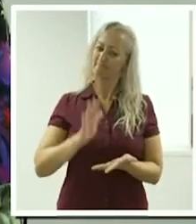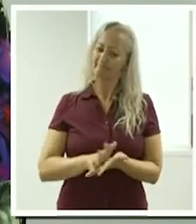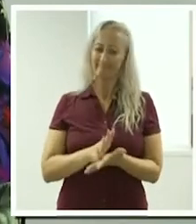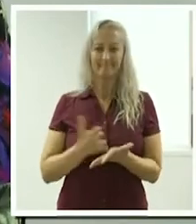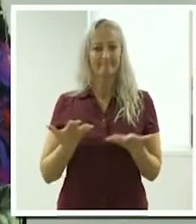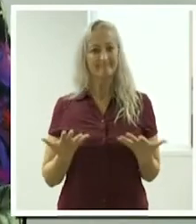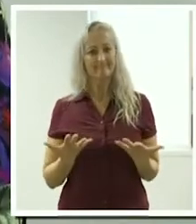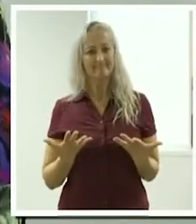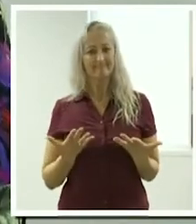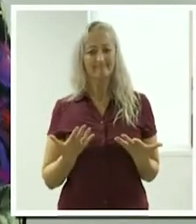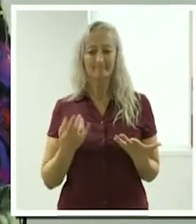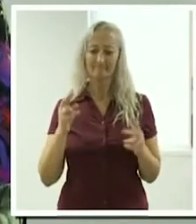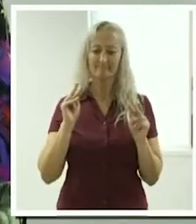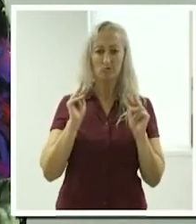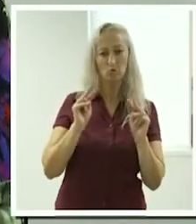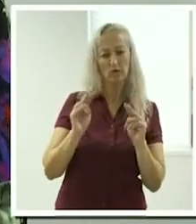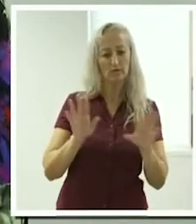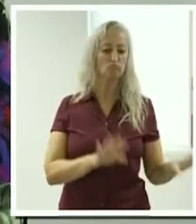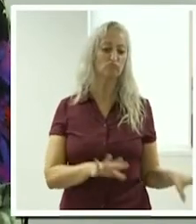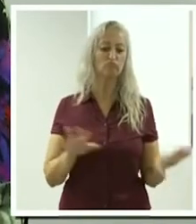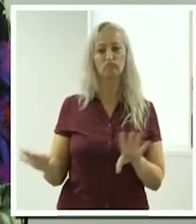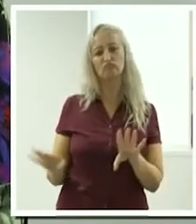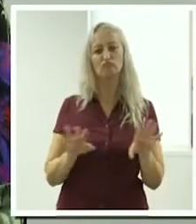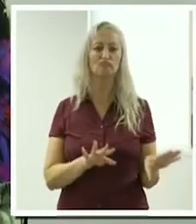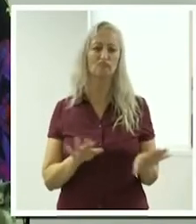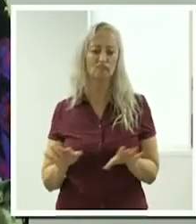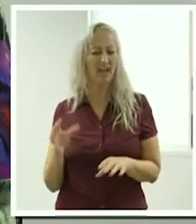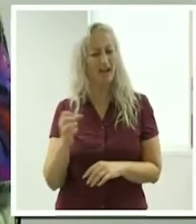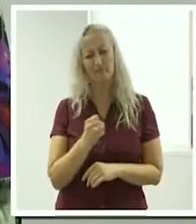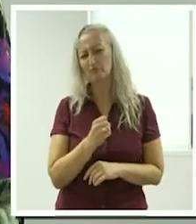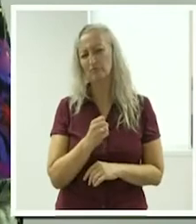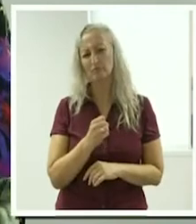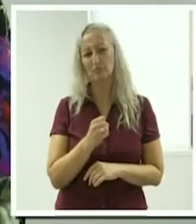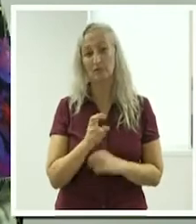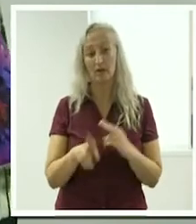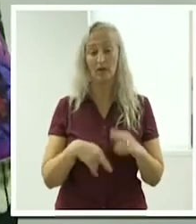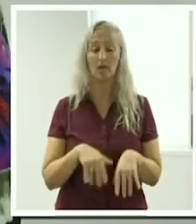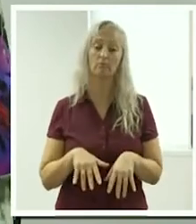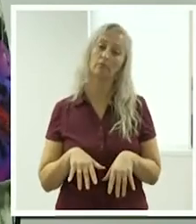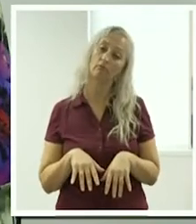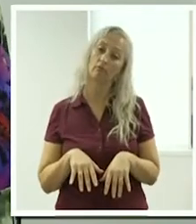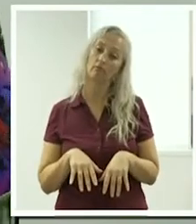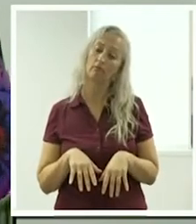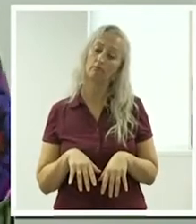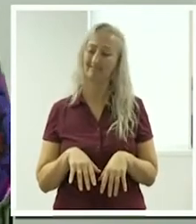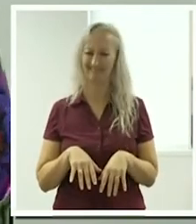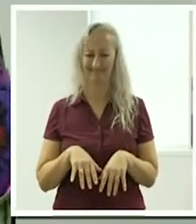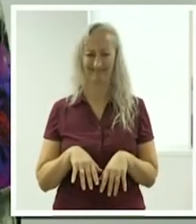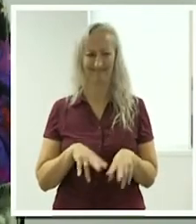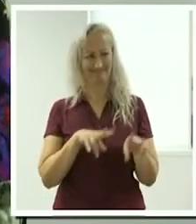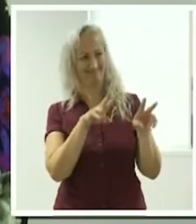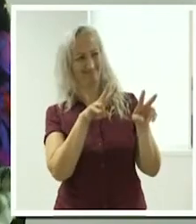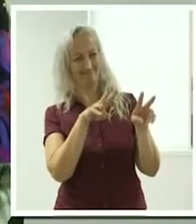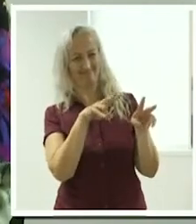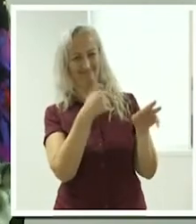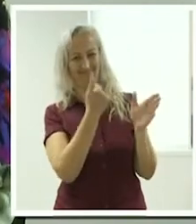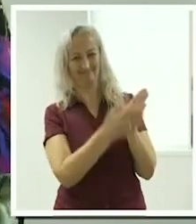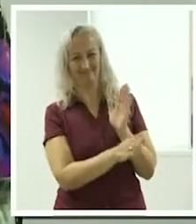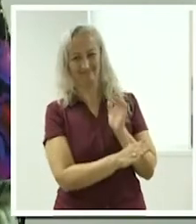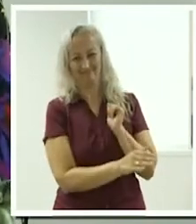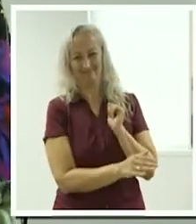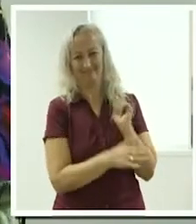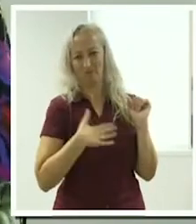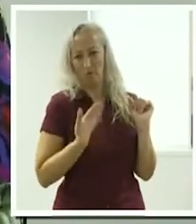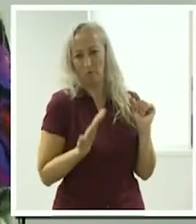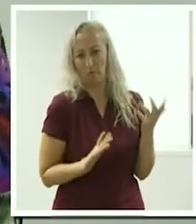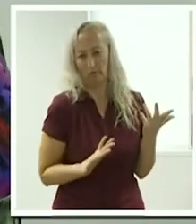you know, easy going. Yeah, obviously, if you're not going to smile, it's not going to look like you're easy going. So, yeah,